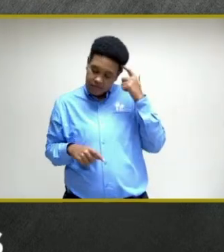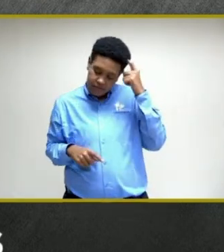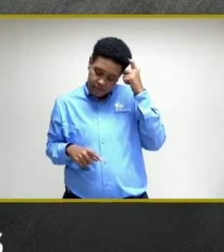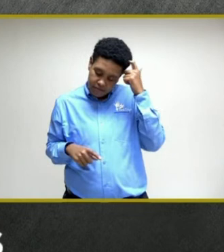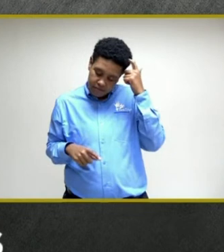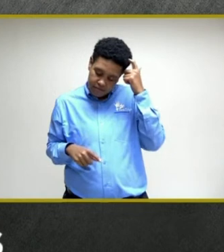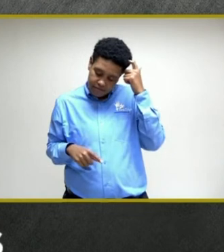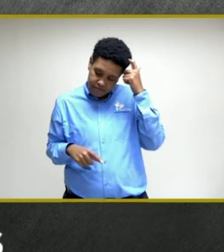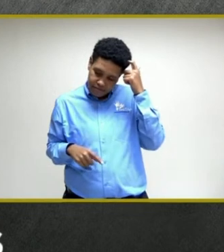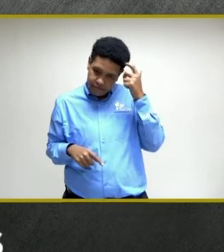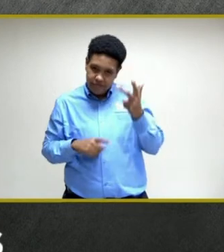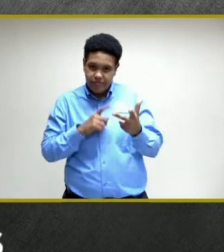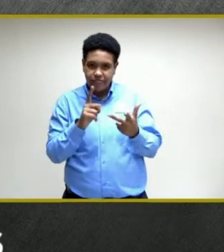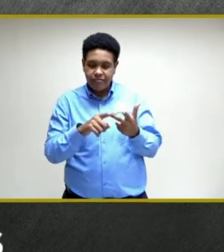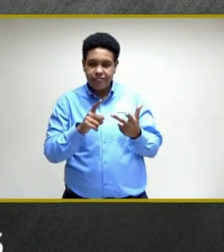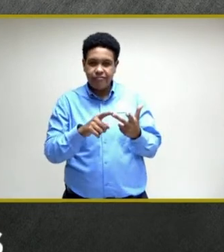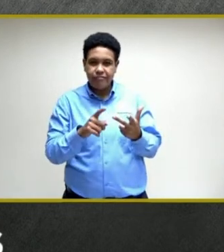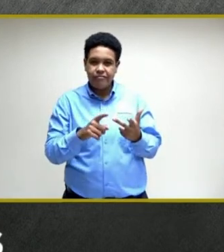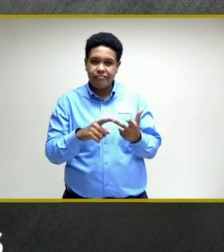Three.